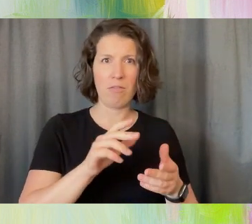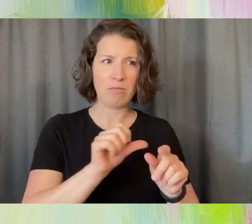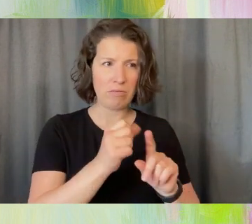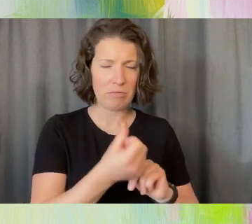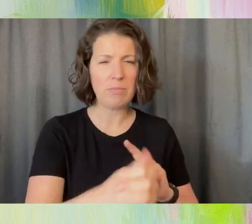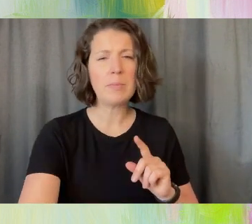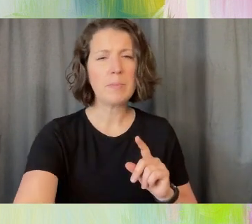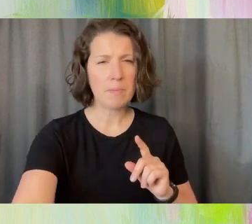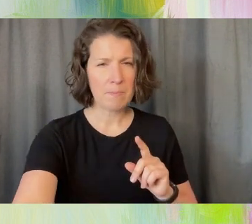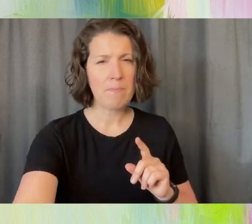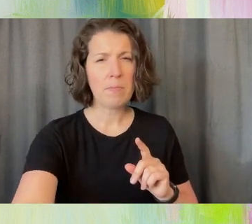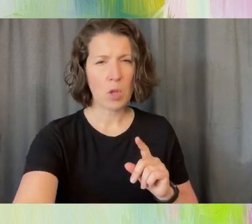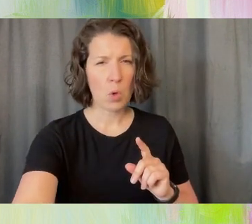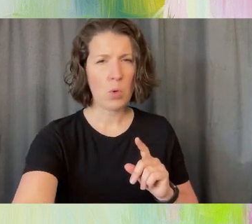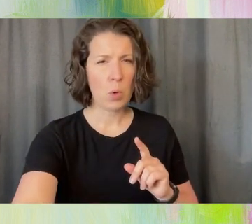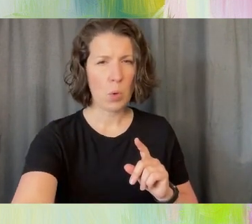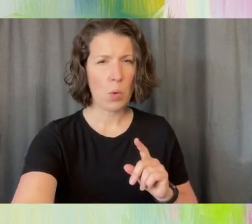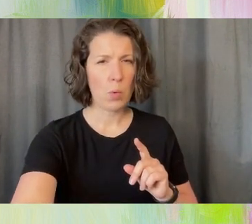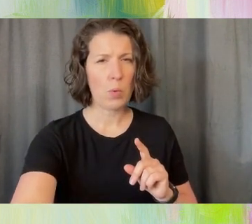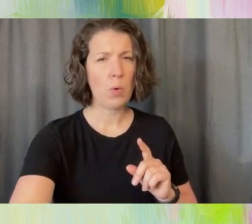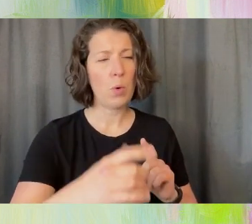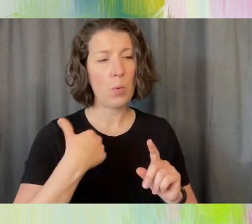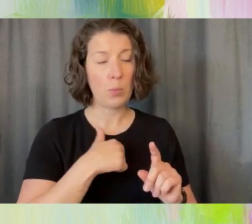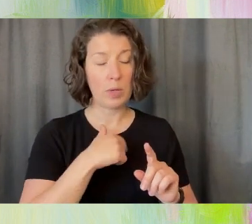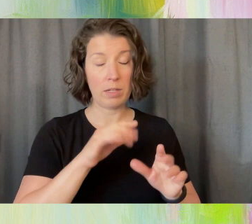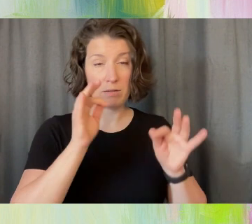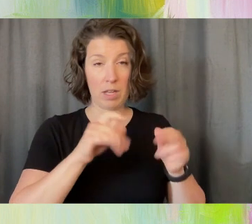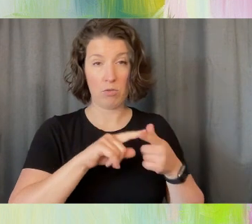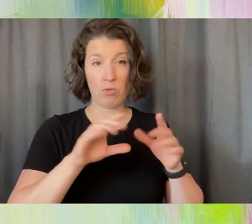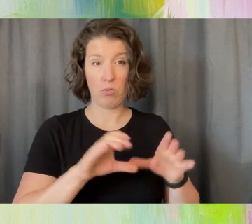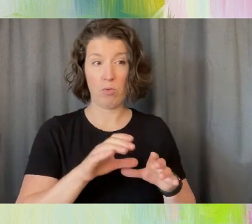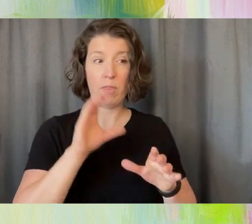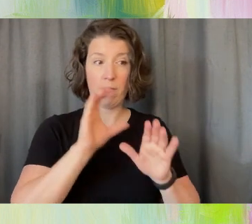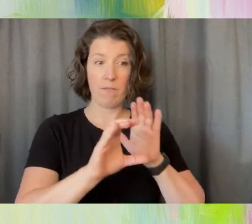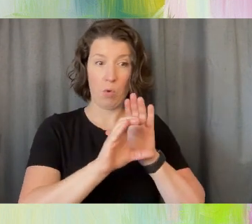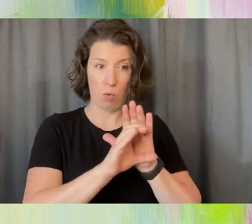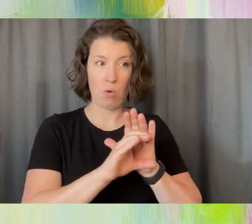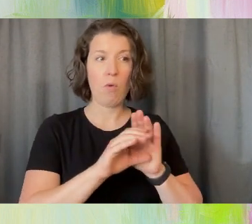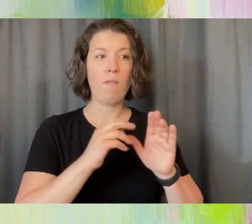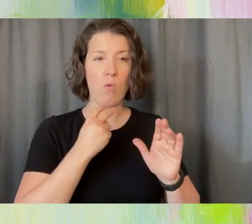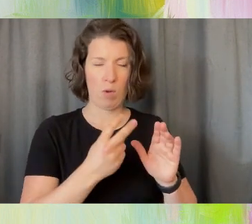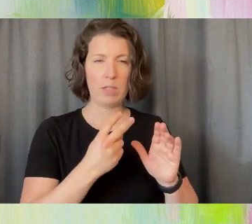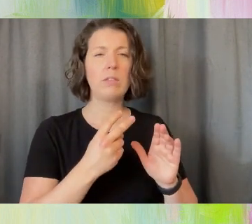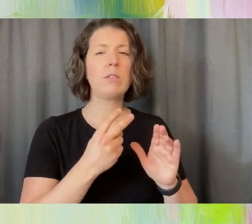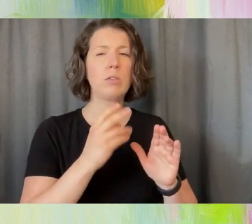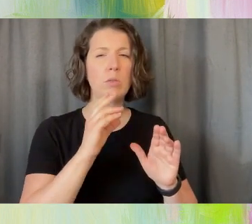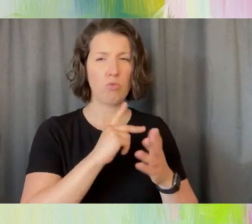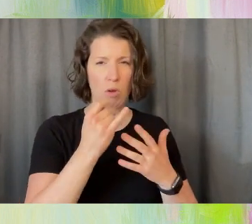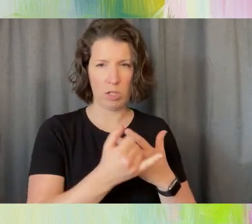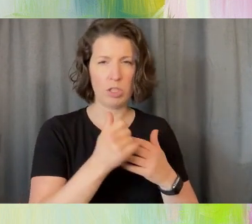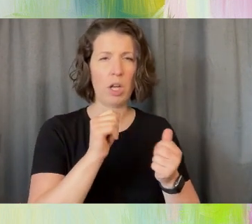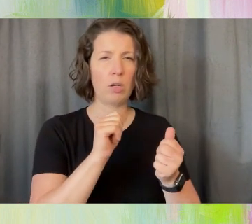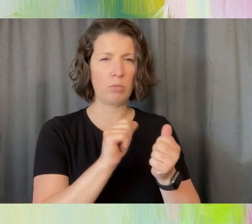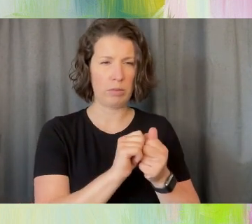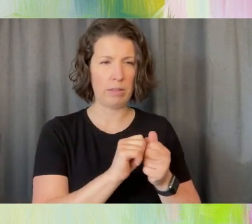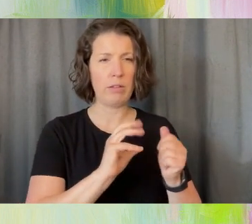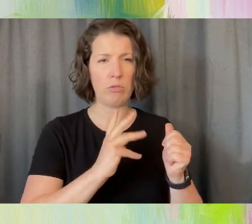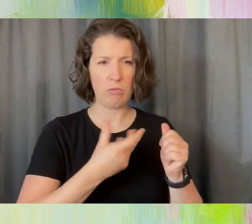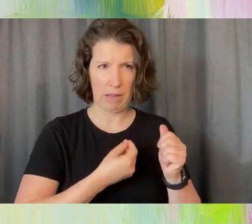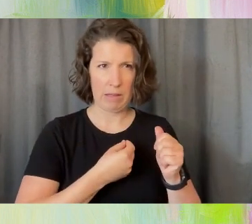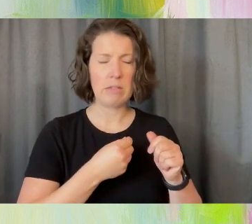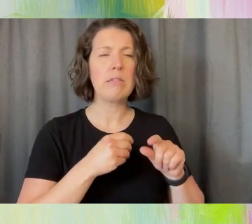to do this Photo Voice project with a group of trans women and men who have sex with men, communities in the Dominican